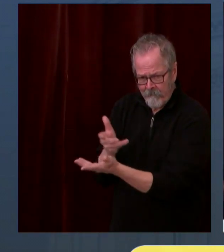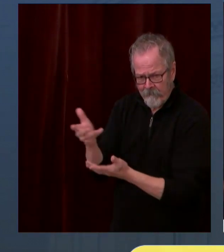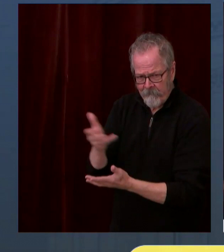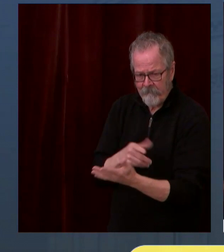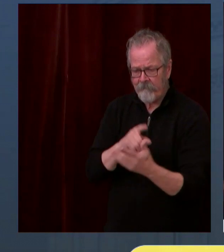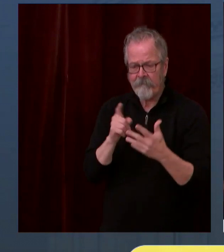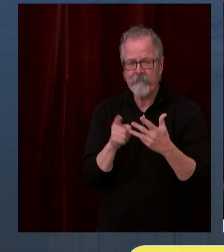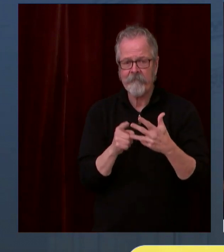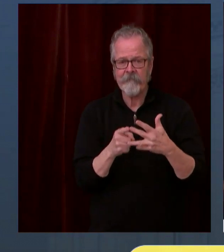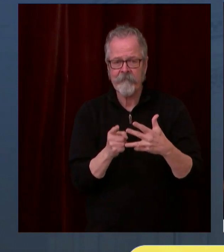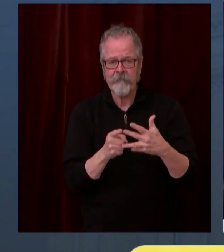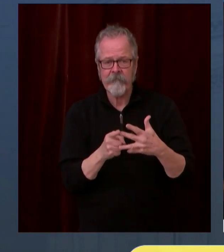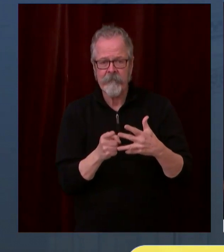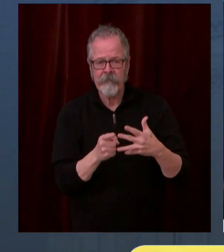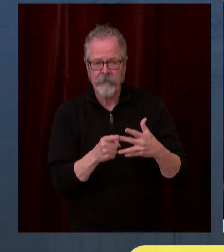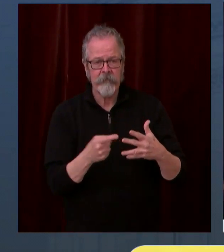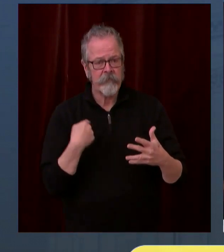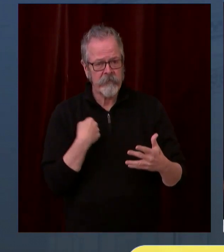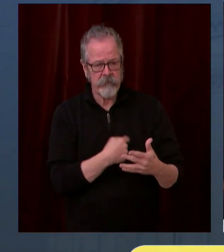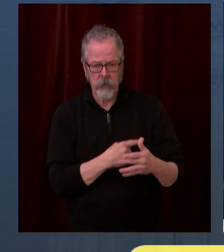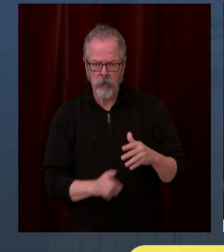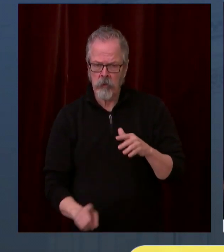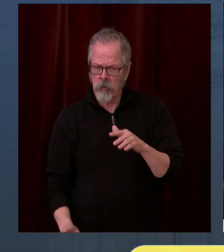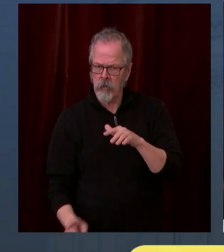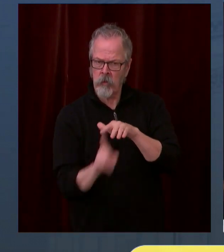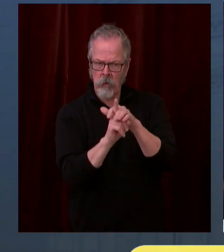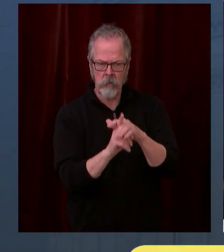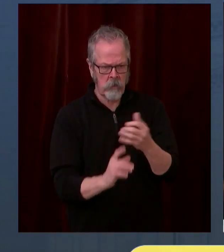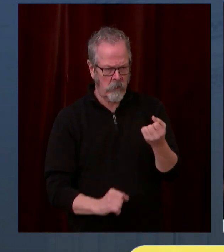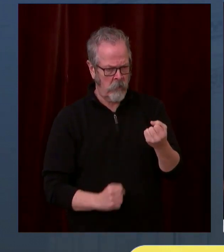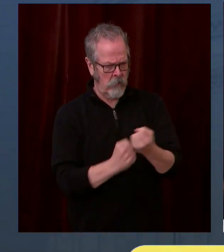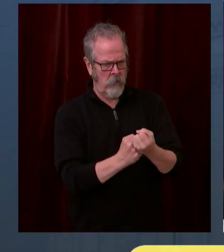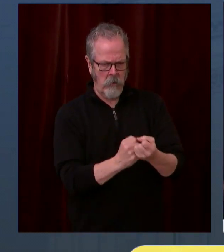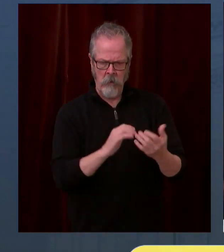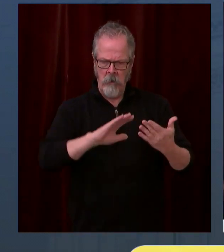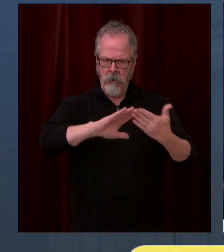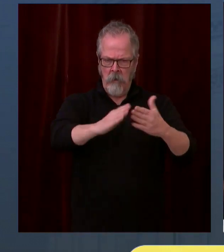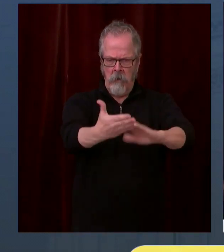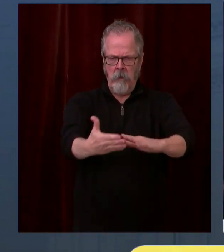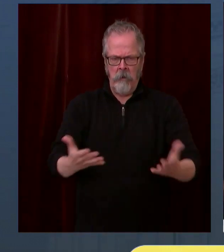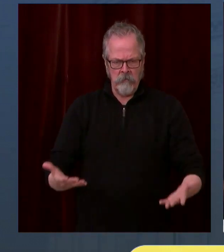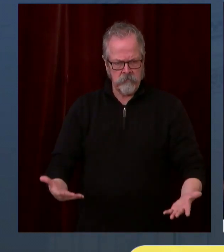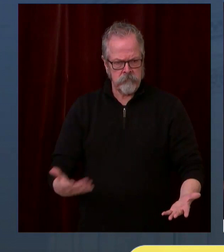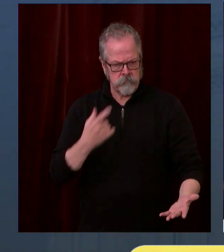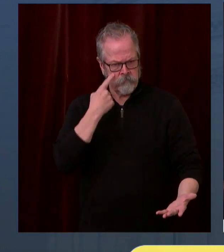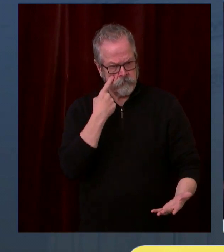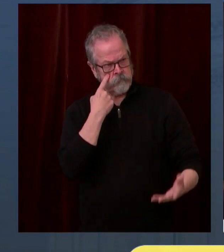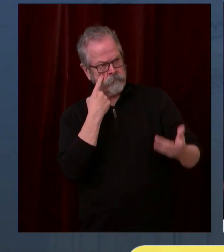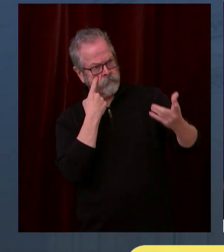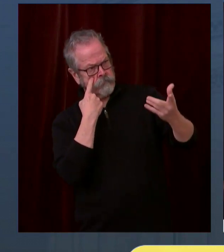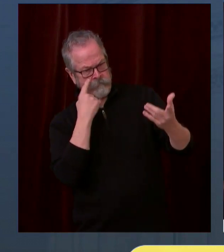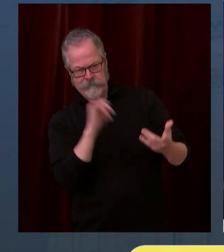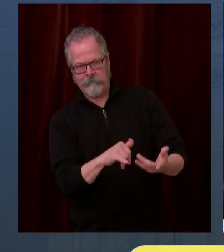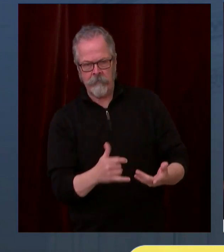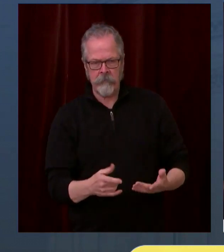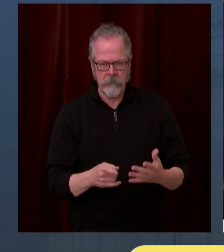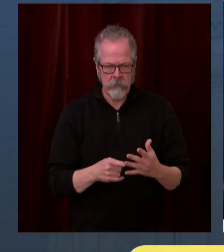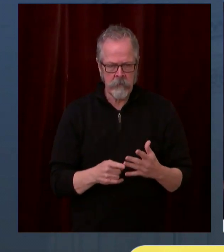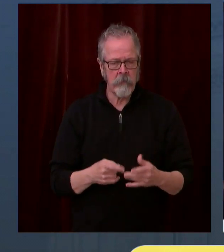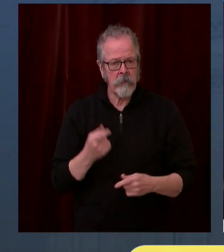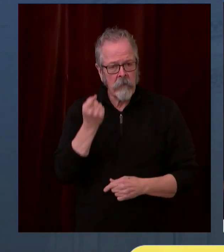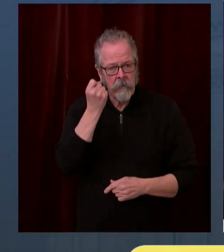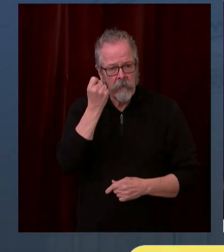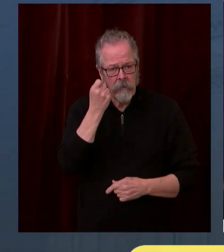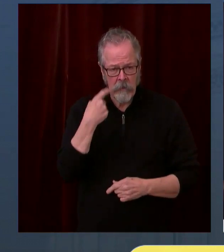every community we serve. Now those principles have served us well. Now we are not a healthcare company, but Starbucks